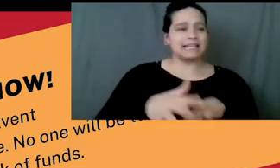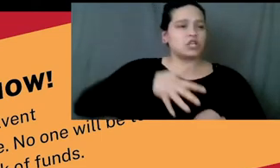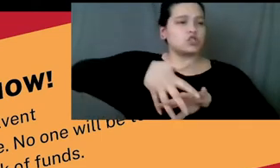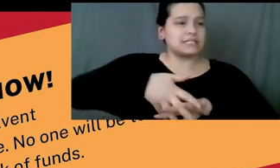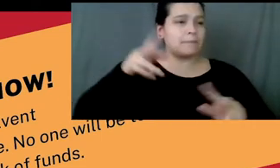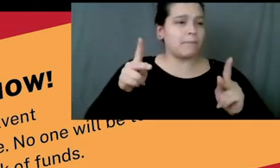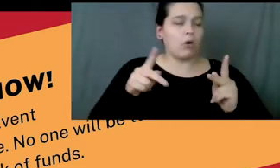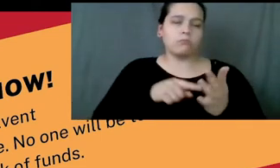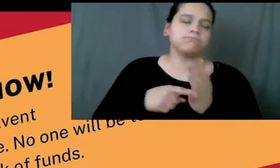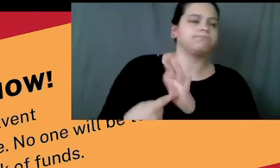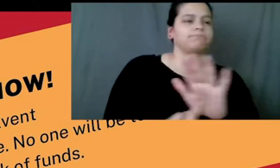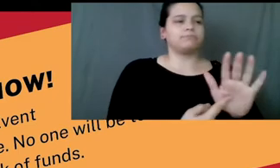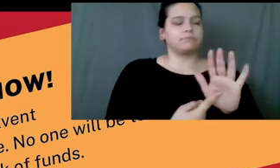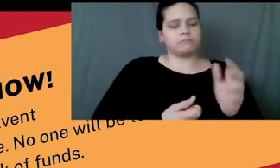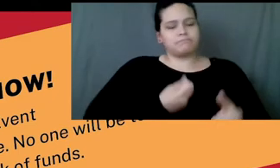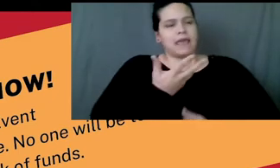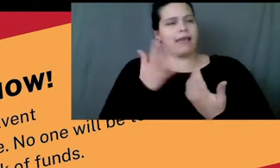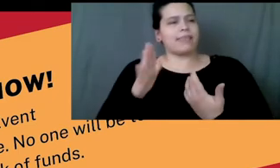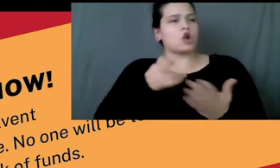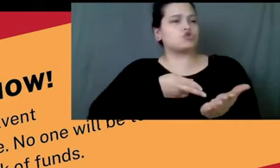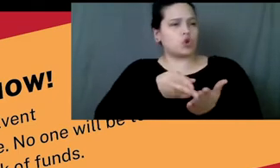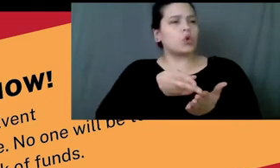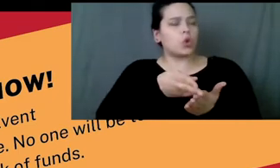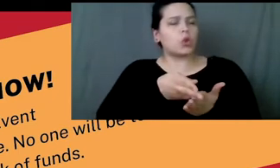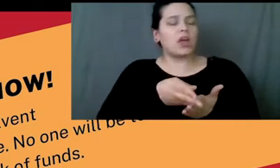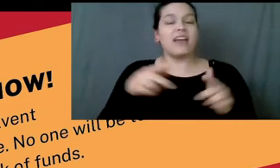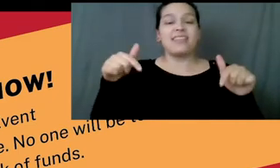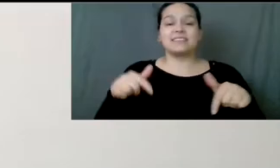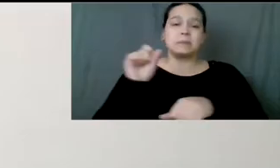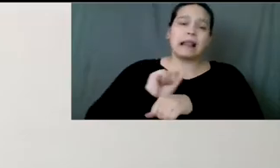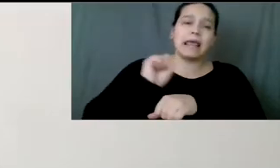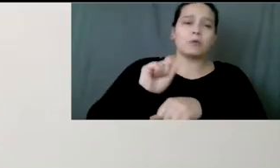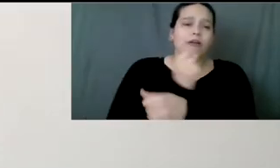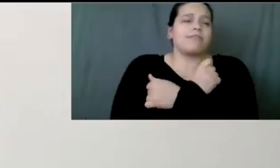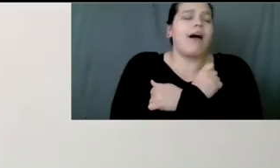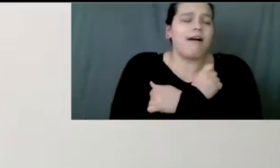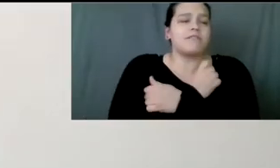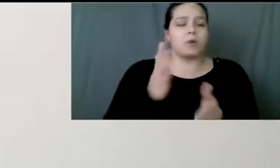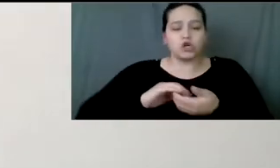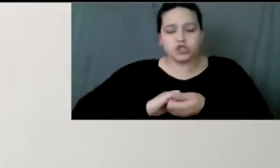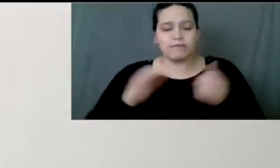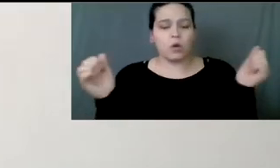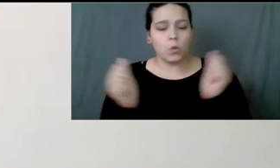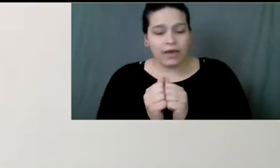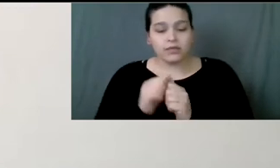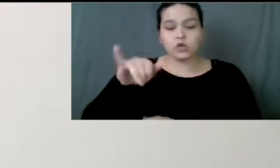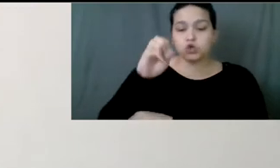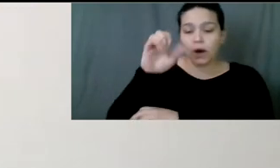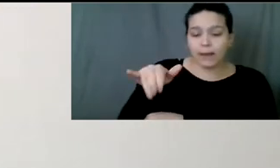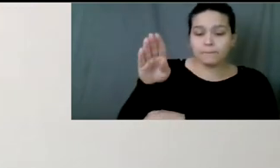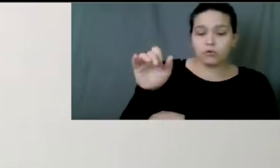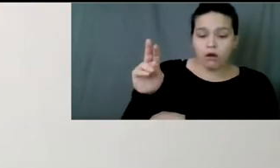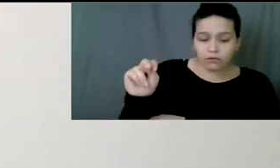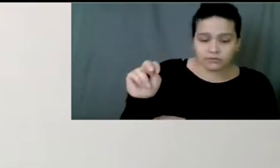The three Rs has been a labor of love organized in partnership with Joy Braun, Lorraine Clements, and Valerie Proctor.